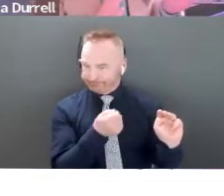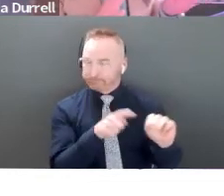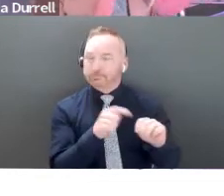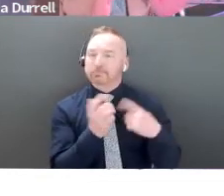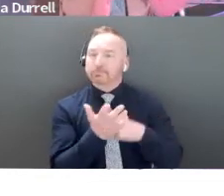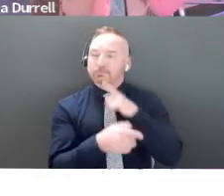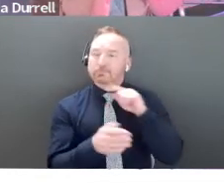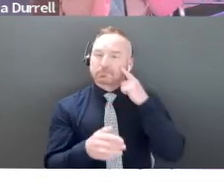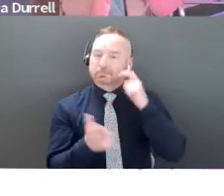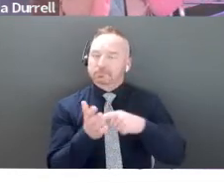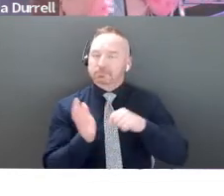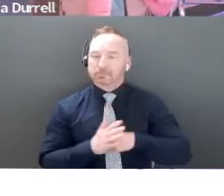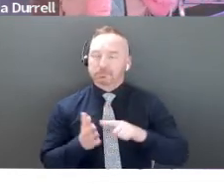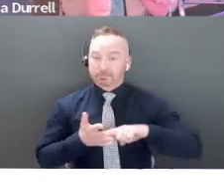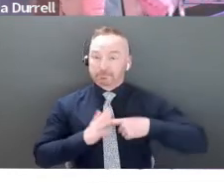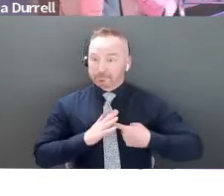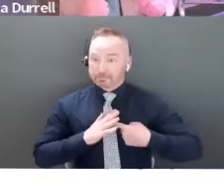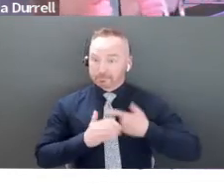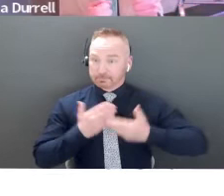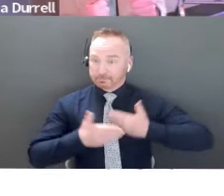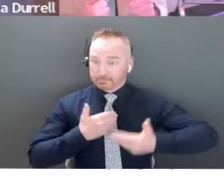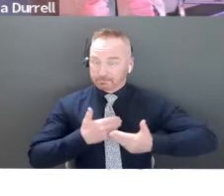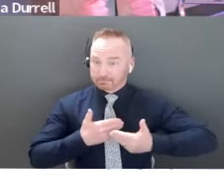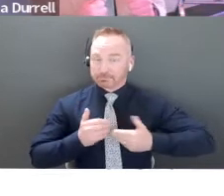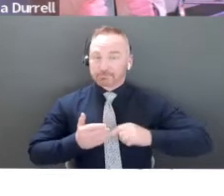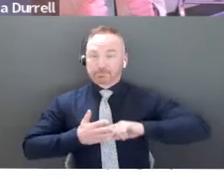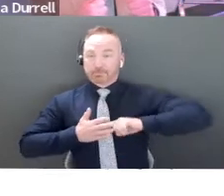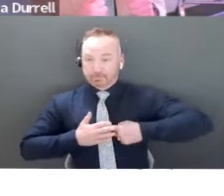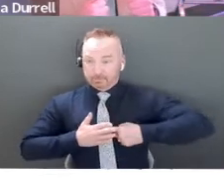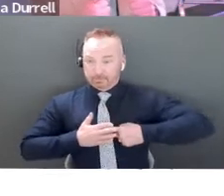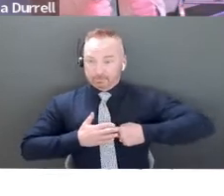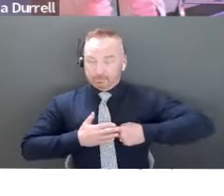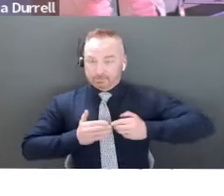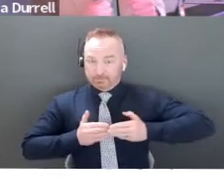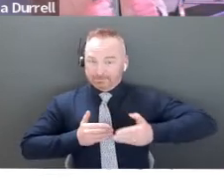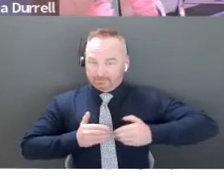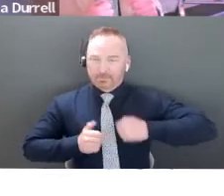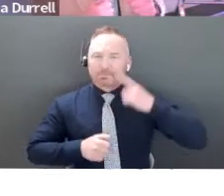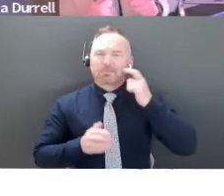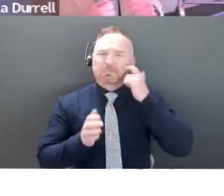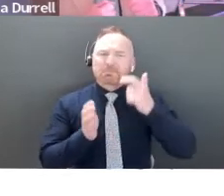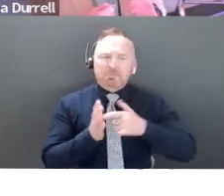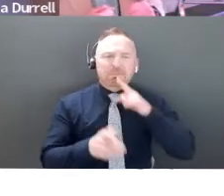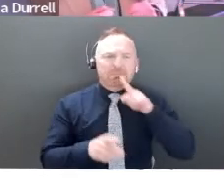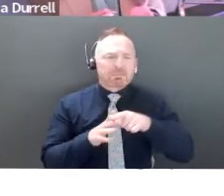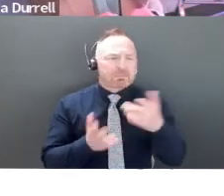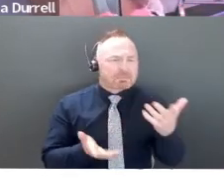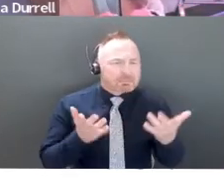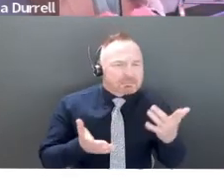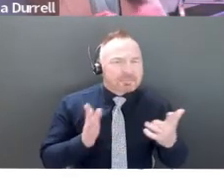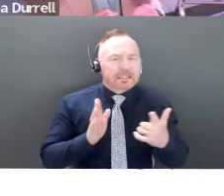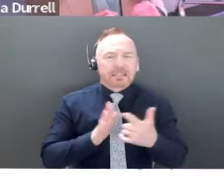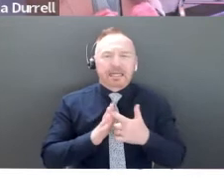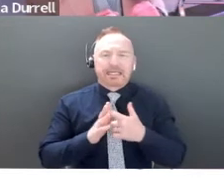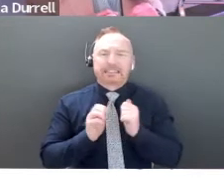at the very beginning, and you'll see this with a lot of like, um, uh, I, how can I put this founders that think a lot of themselves,